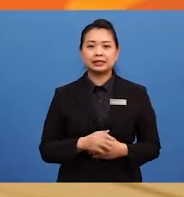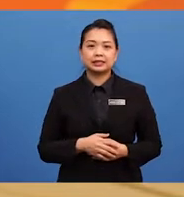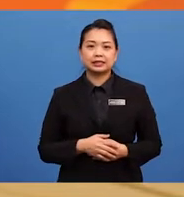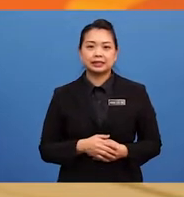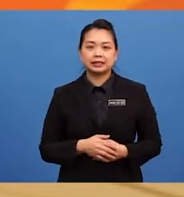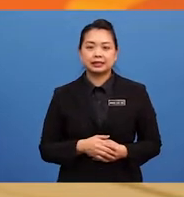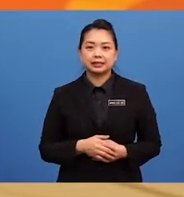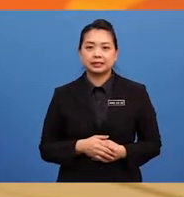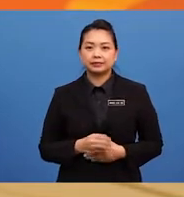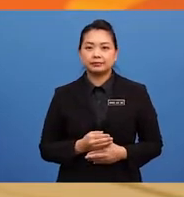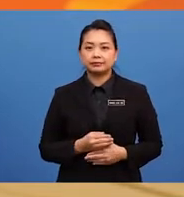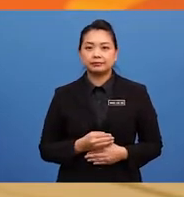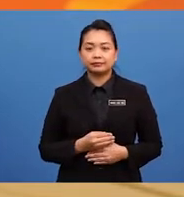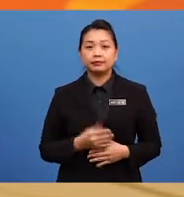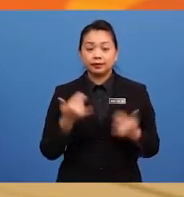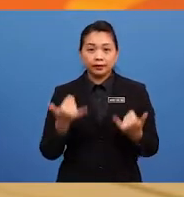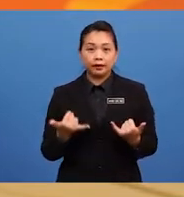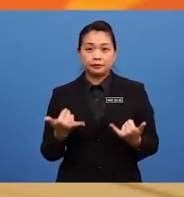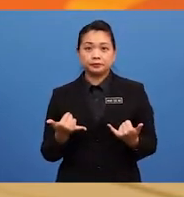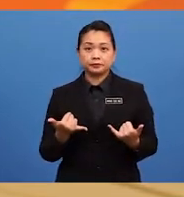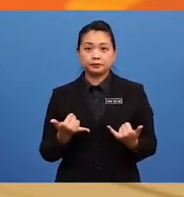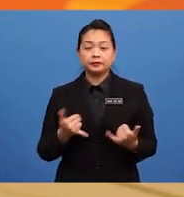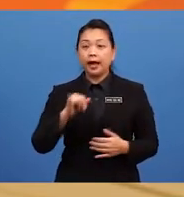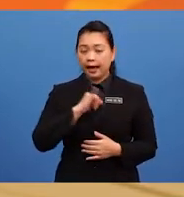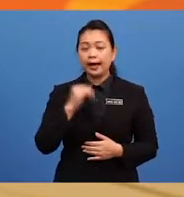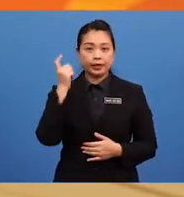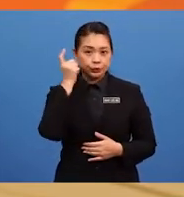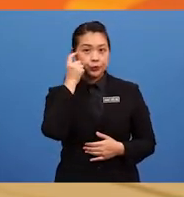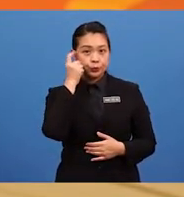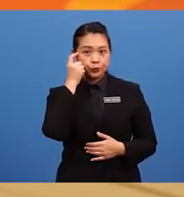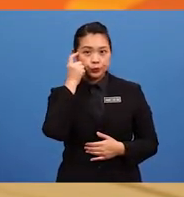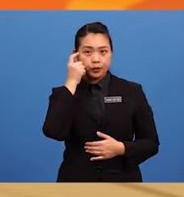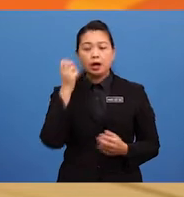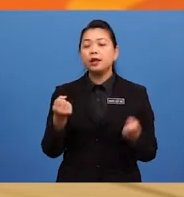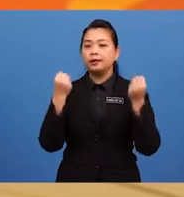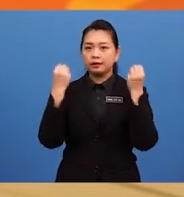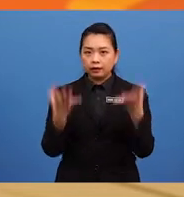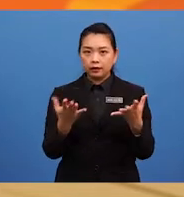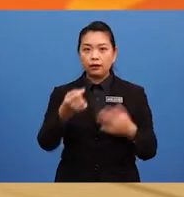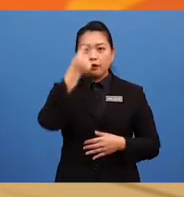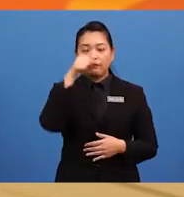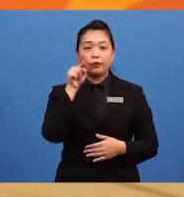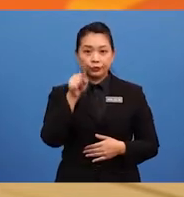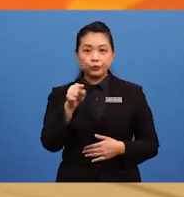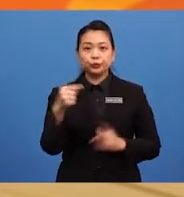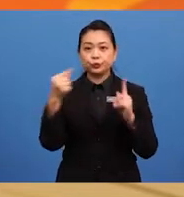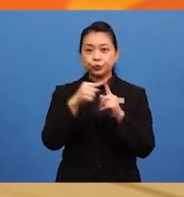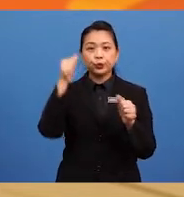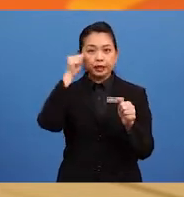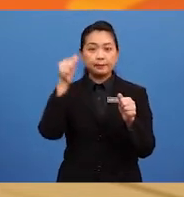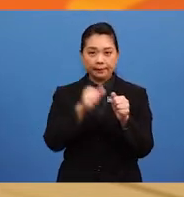Isn't it interesting? Now, I know that there are a lot for you to remember.